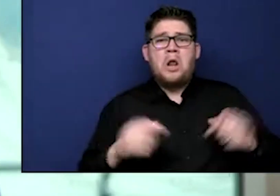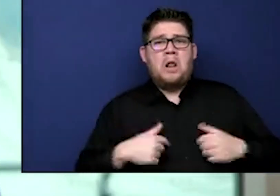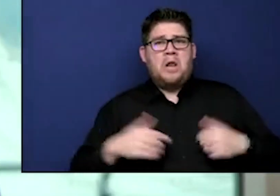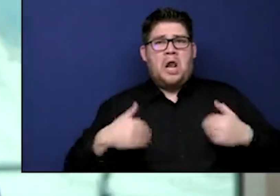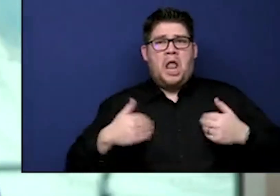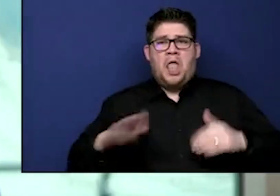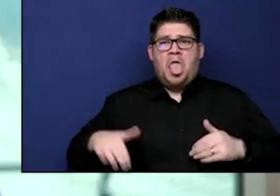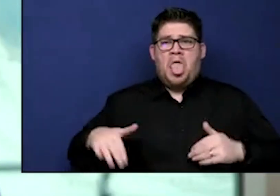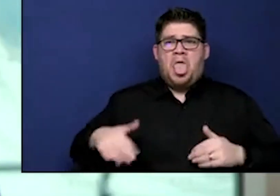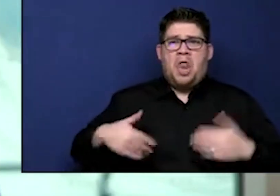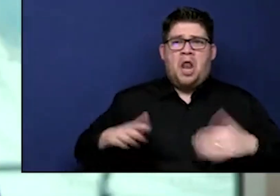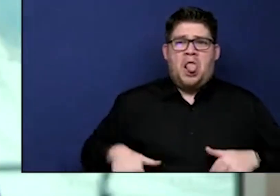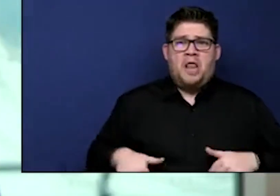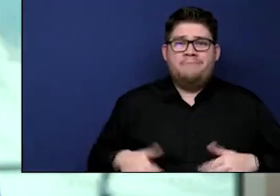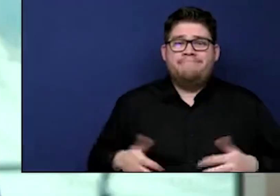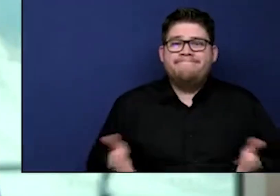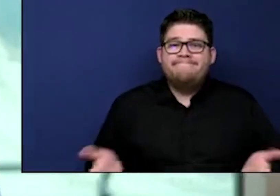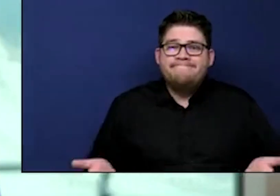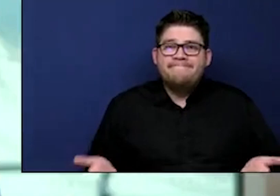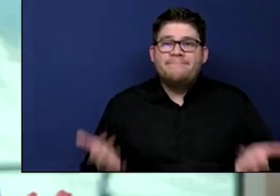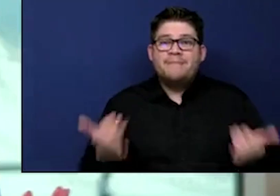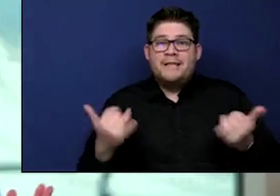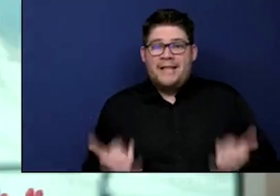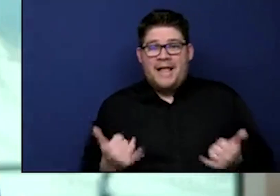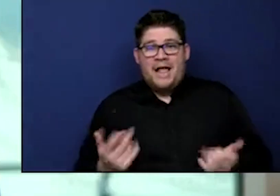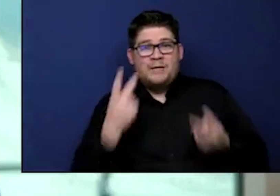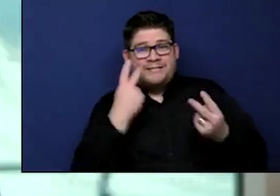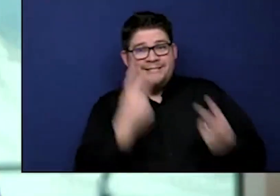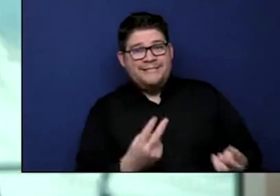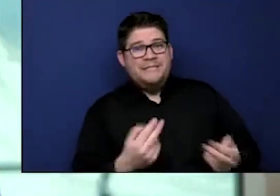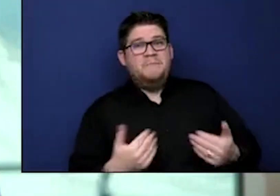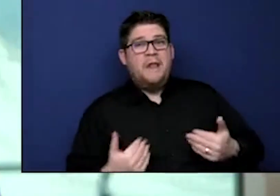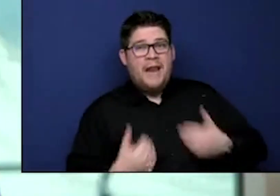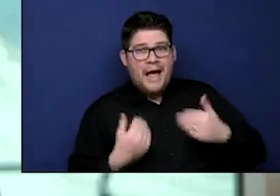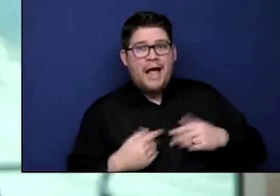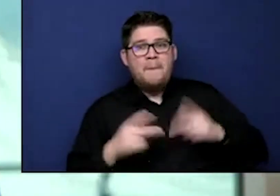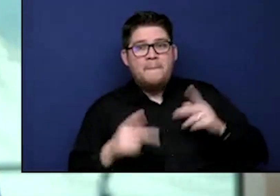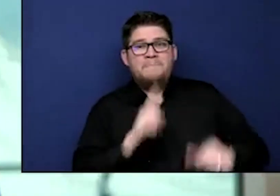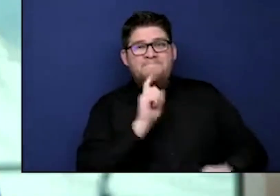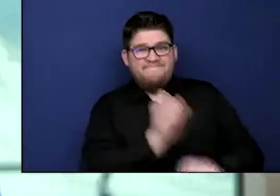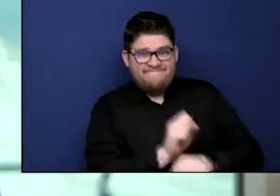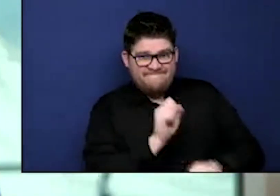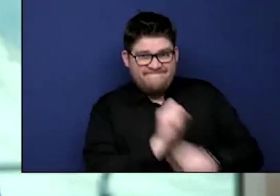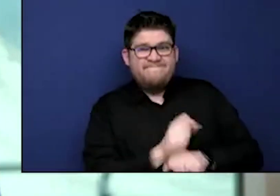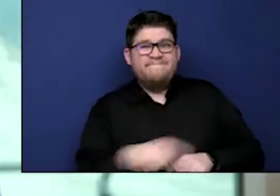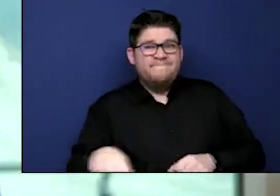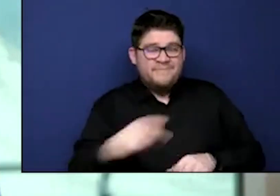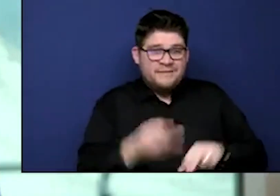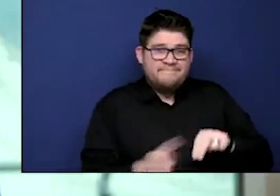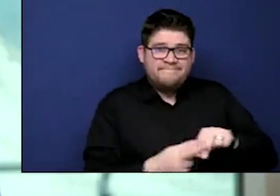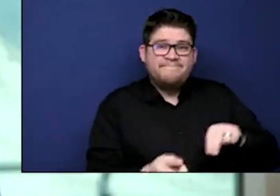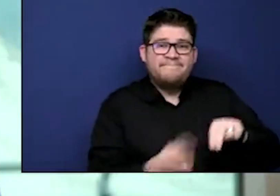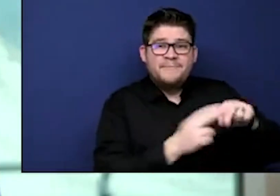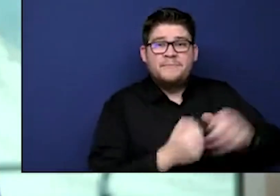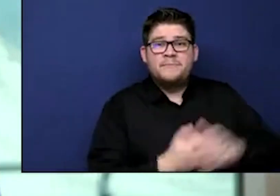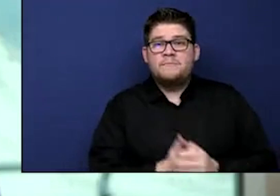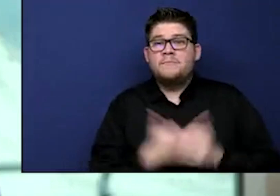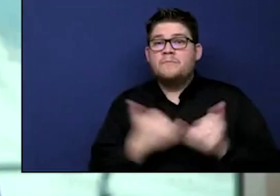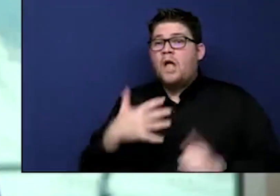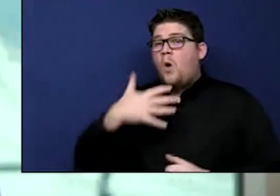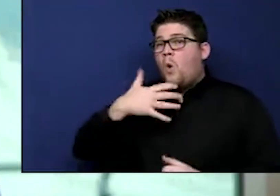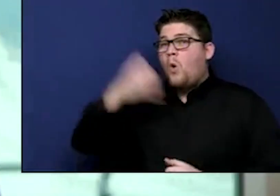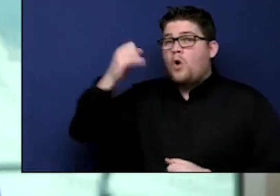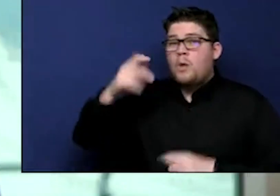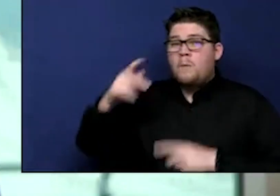But we see as more younger people, we've changed the epidemiology by protecting people who are